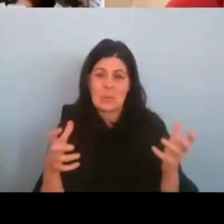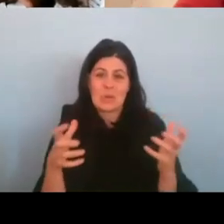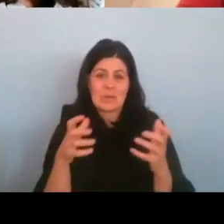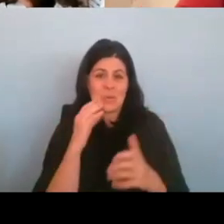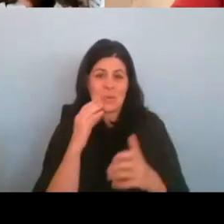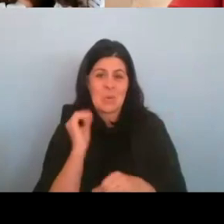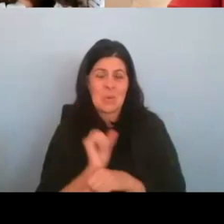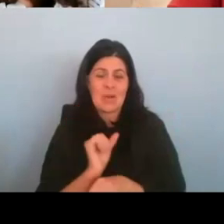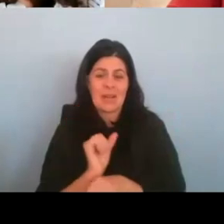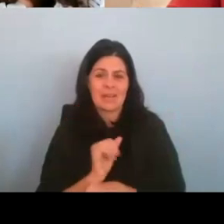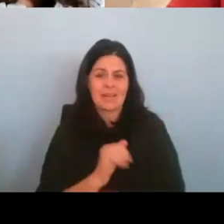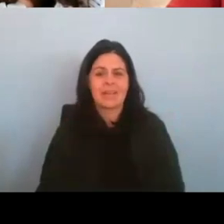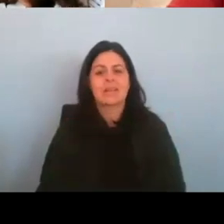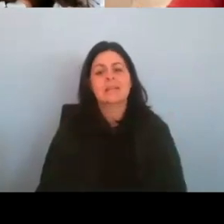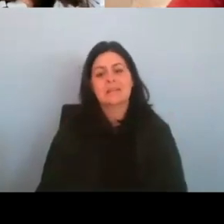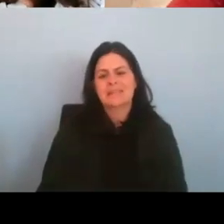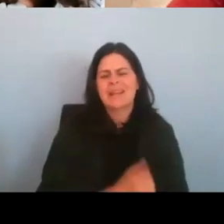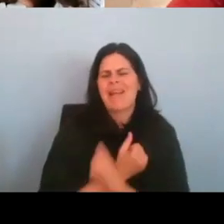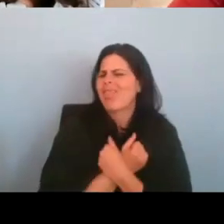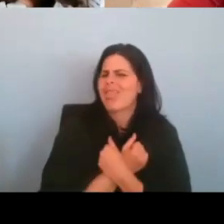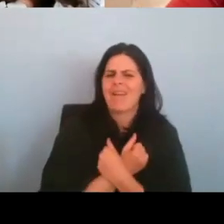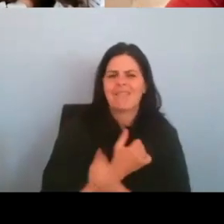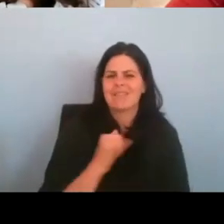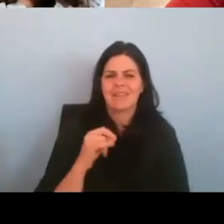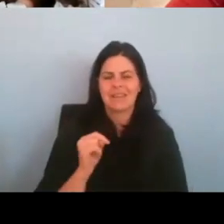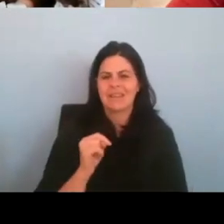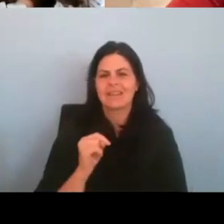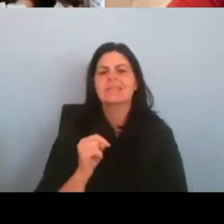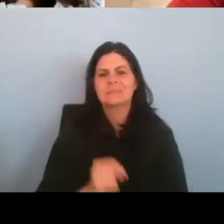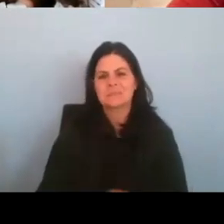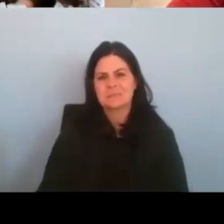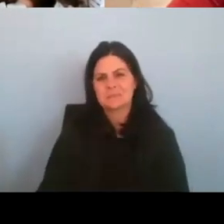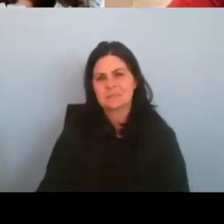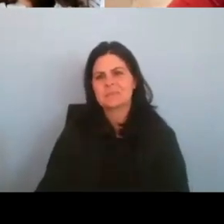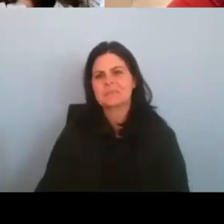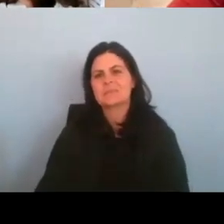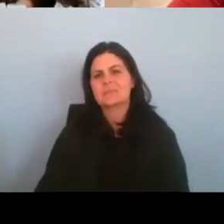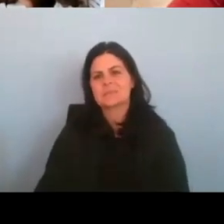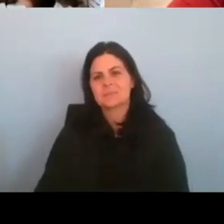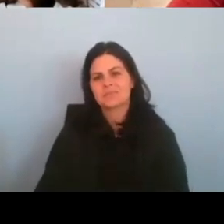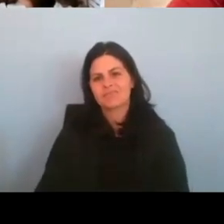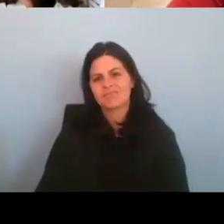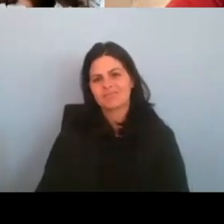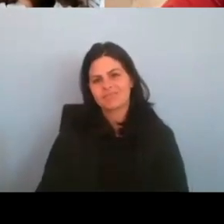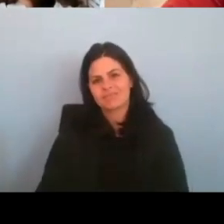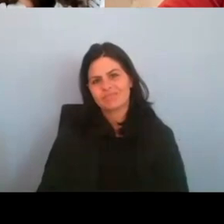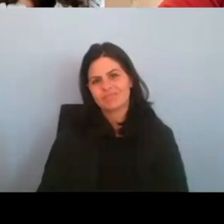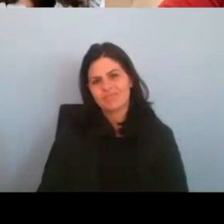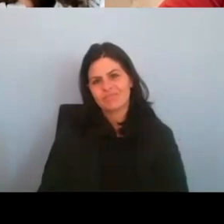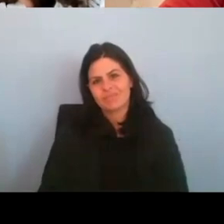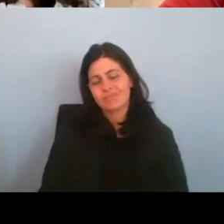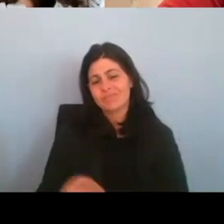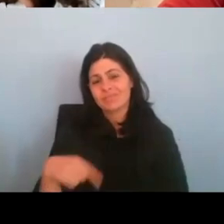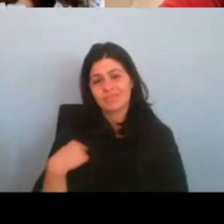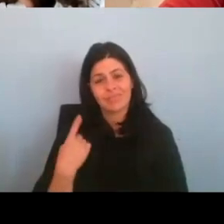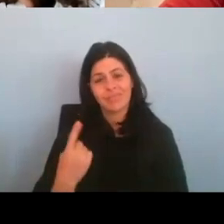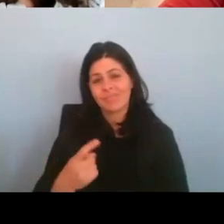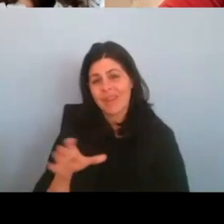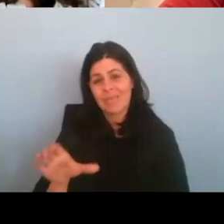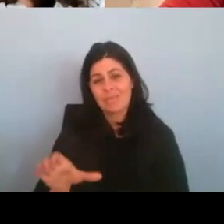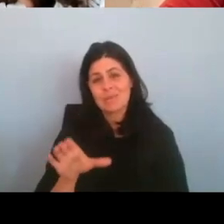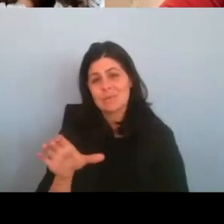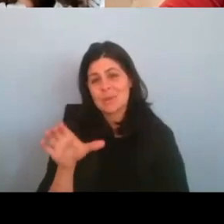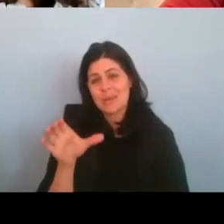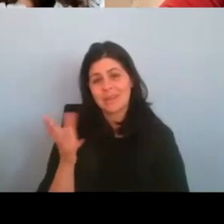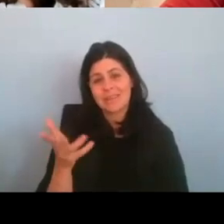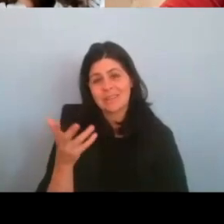and I ended up loving it. And, um, I've, I've been doing like, I'd been